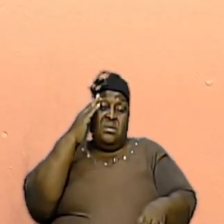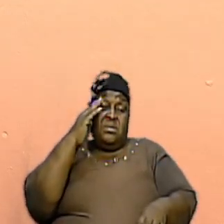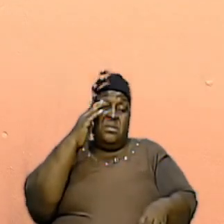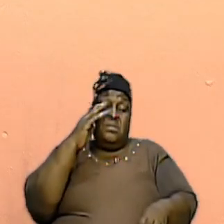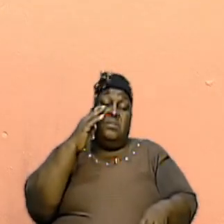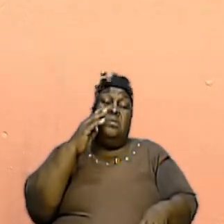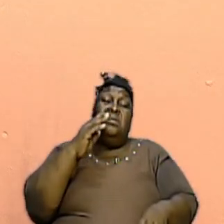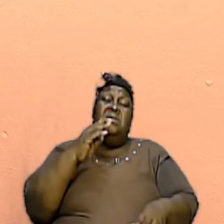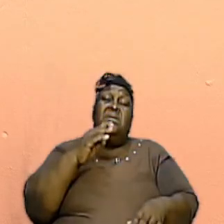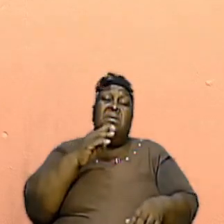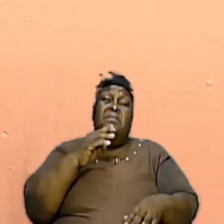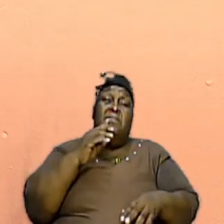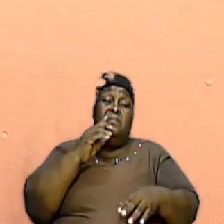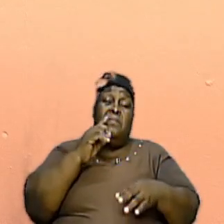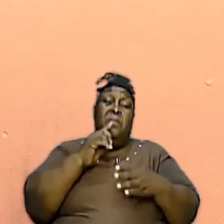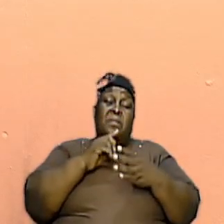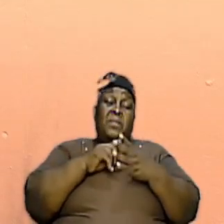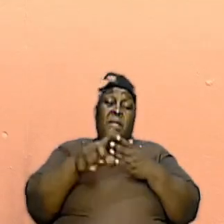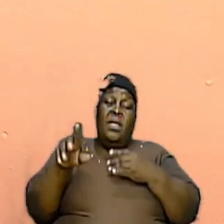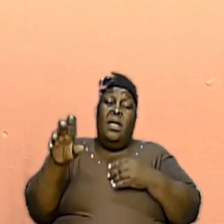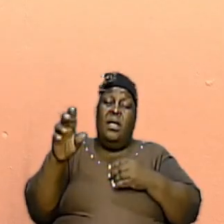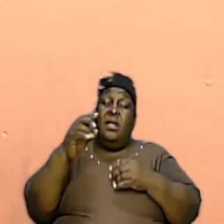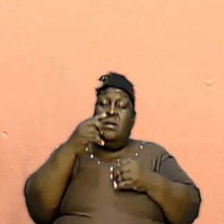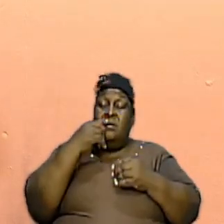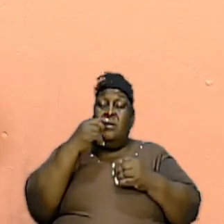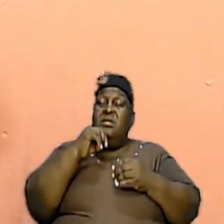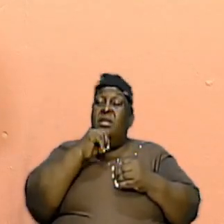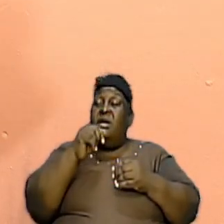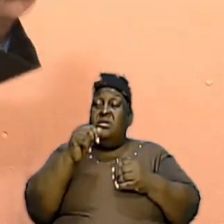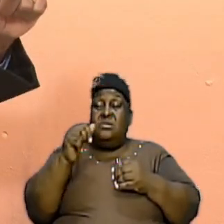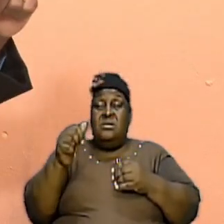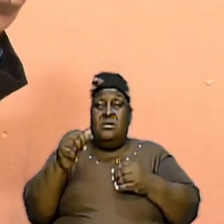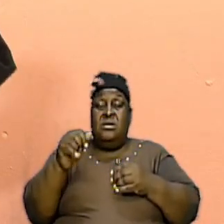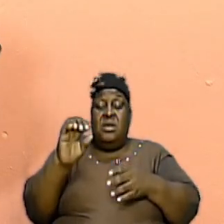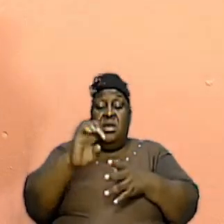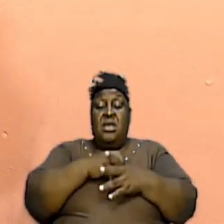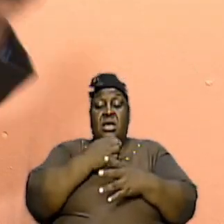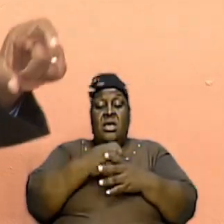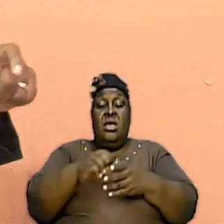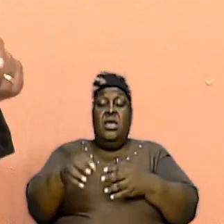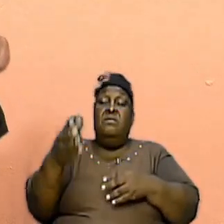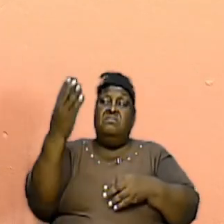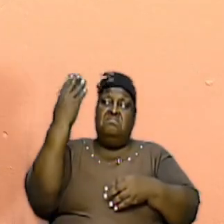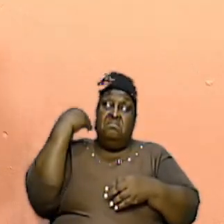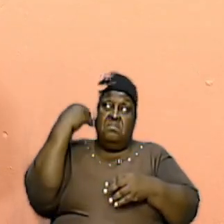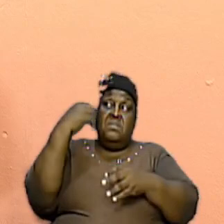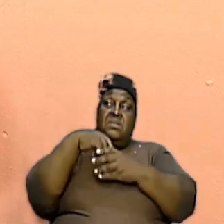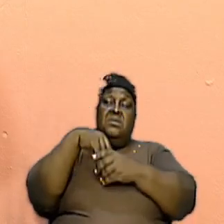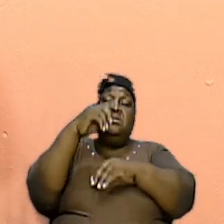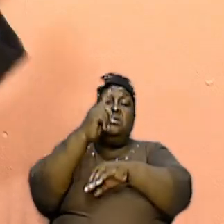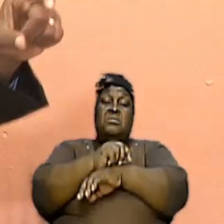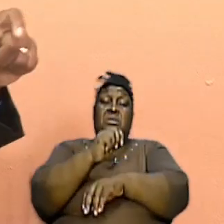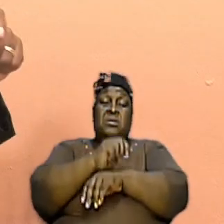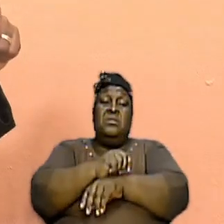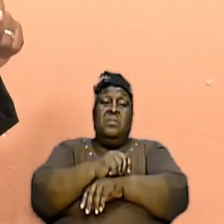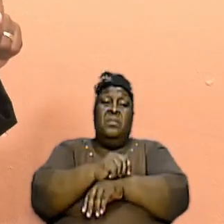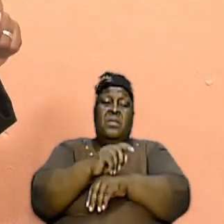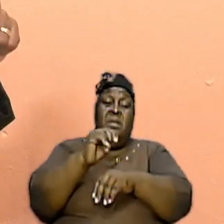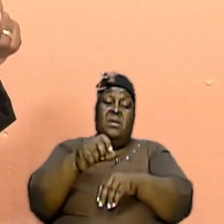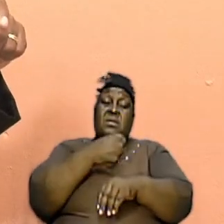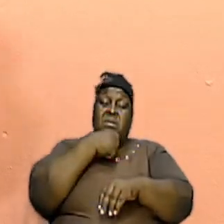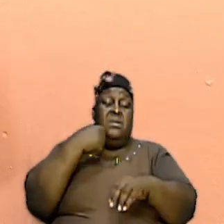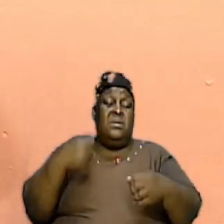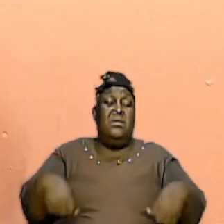the tongue, but it really is not. Because even back there in the tabernacle, that was in the